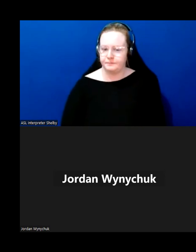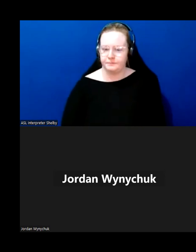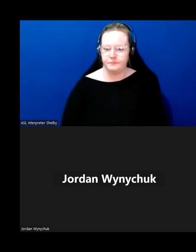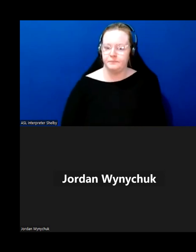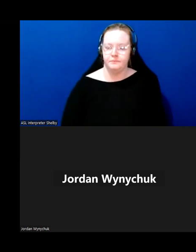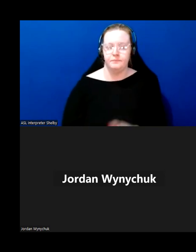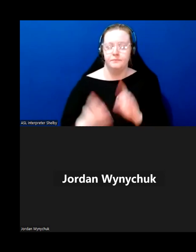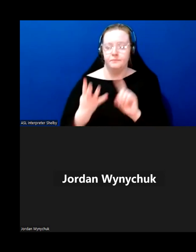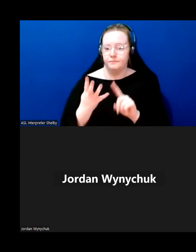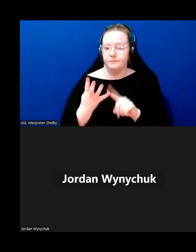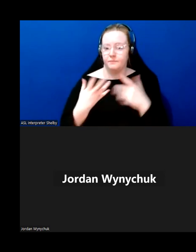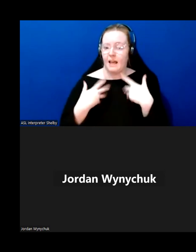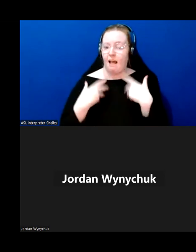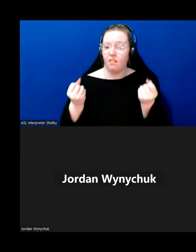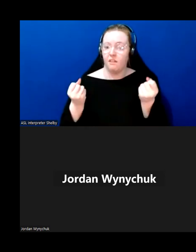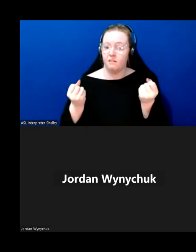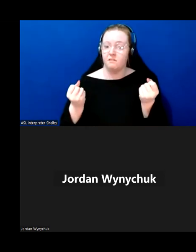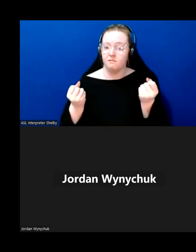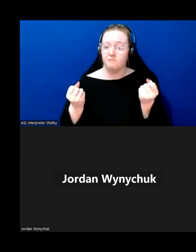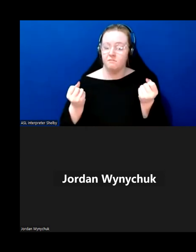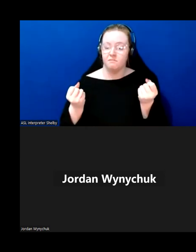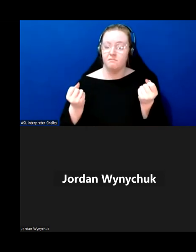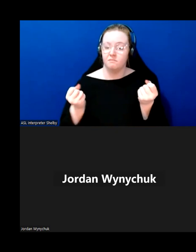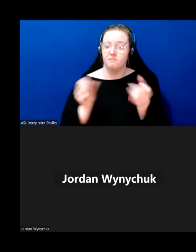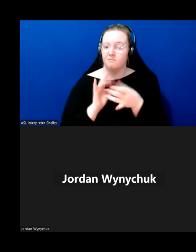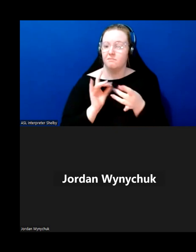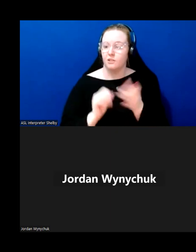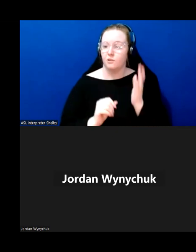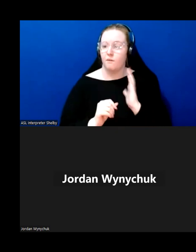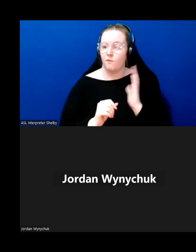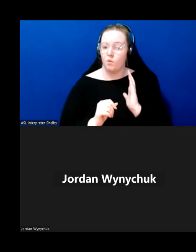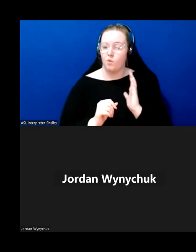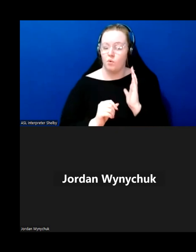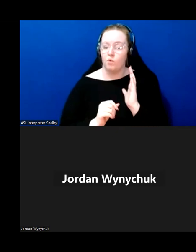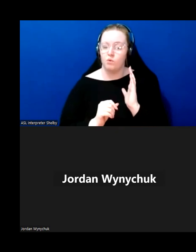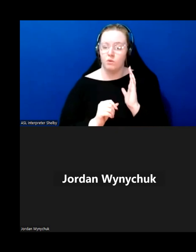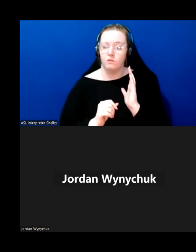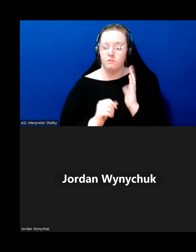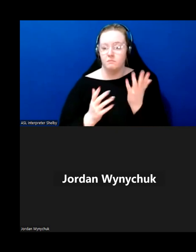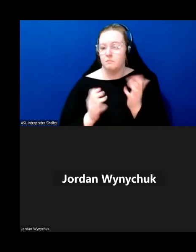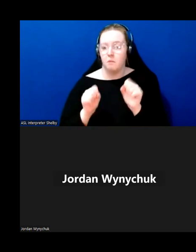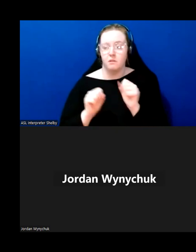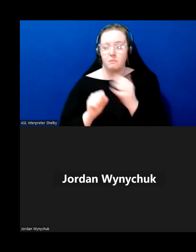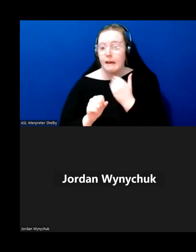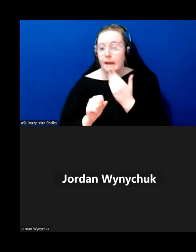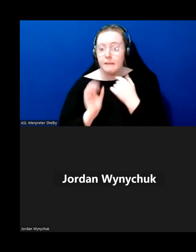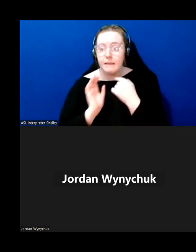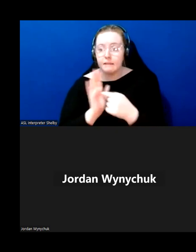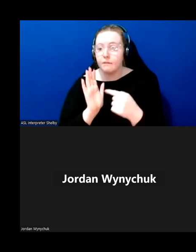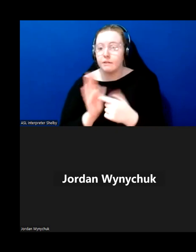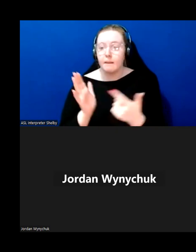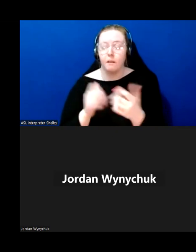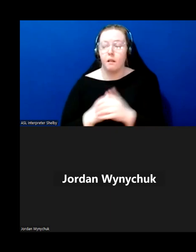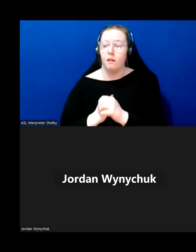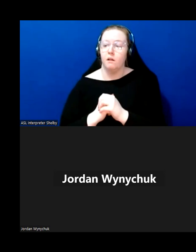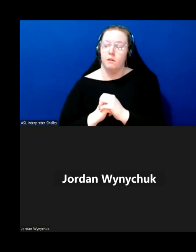and health conditions as we spoke about before i could have uh diabetes i know i i sold a